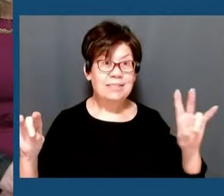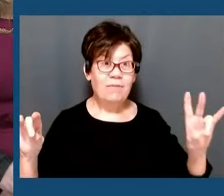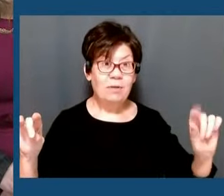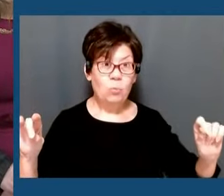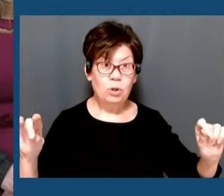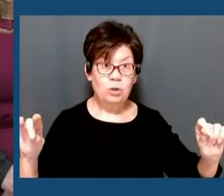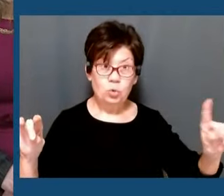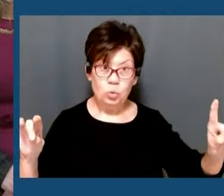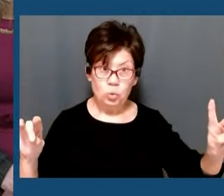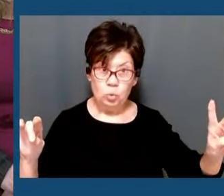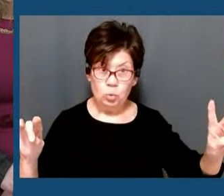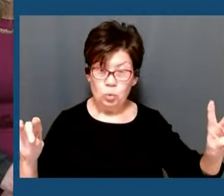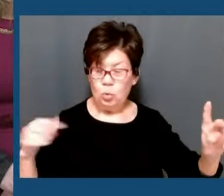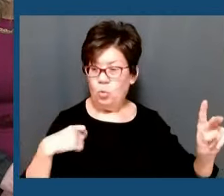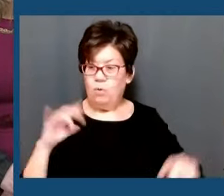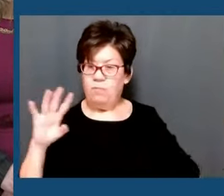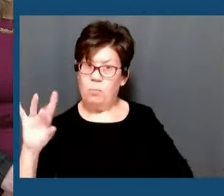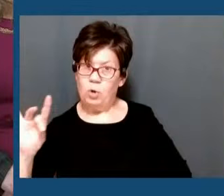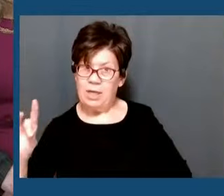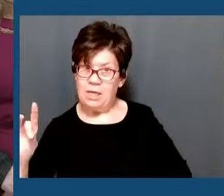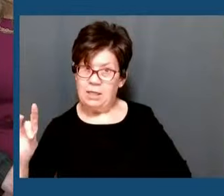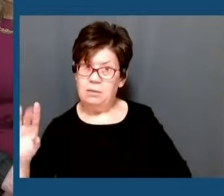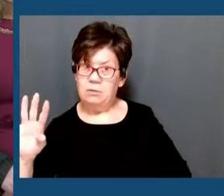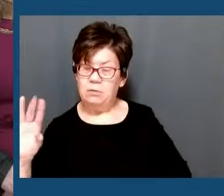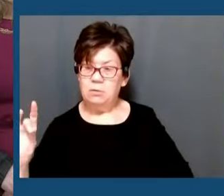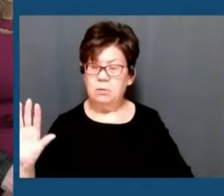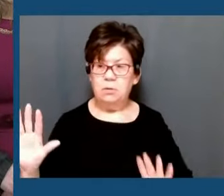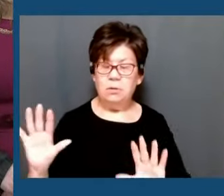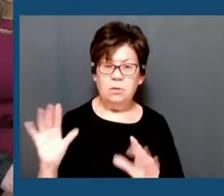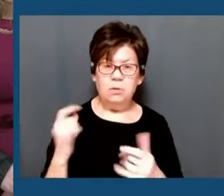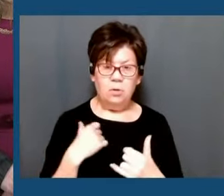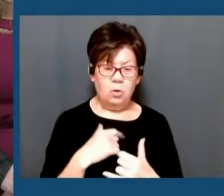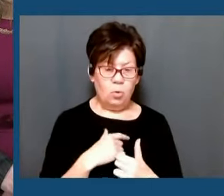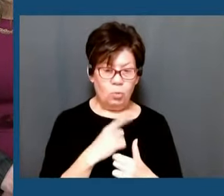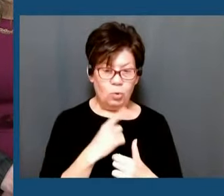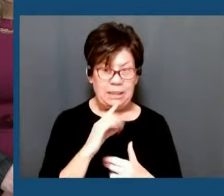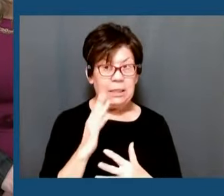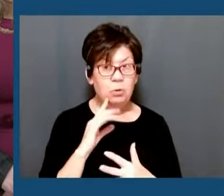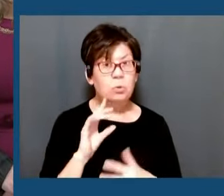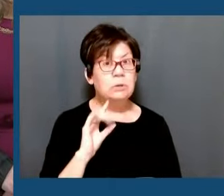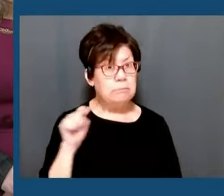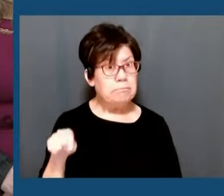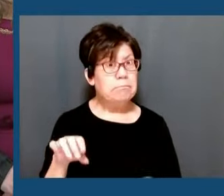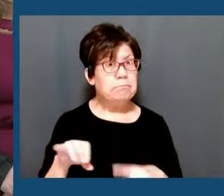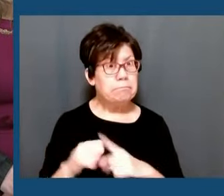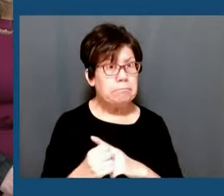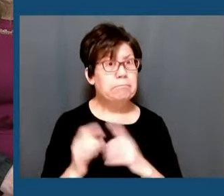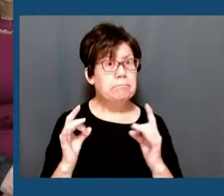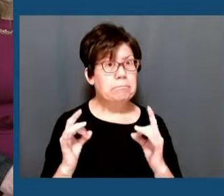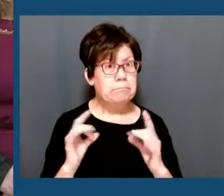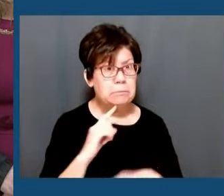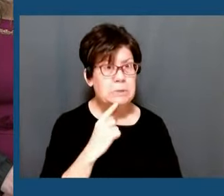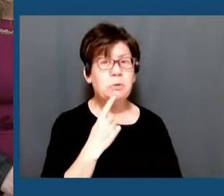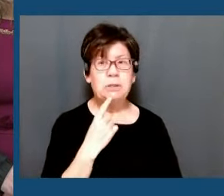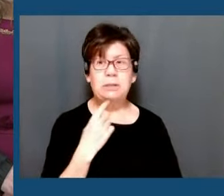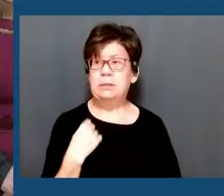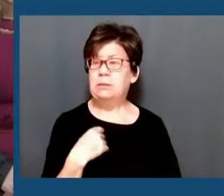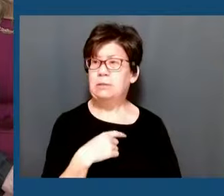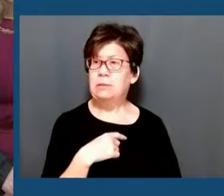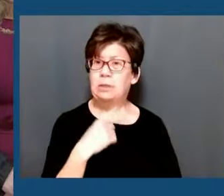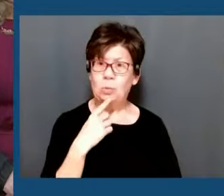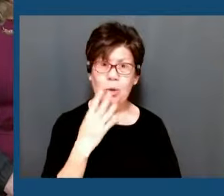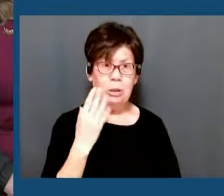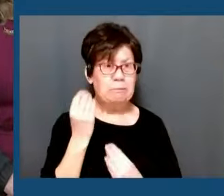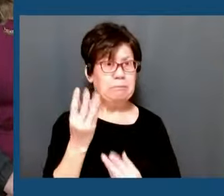explain the difference. But that's why we're going to continue to take this very seriously and make sure that we continue to update all New Yorkers. So